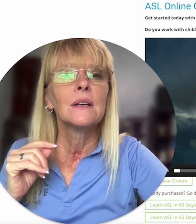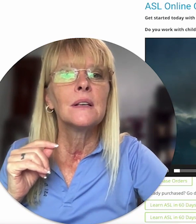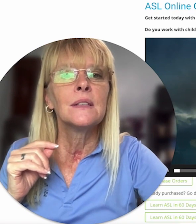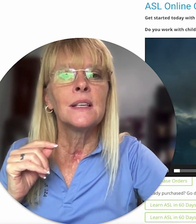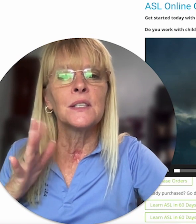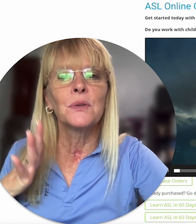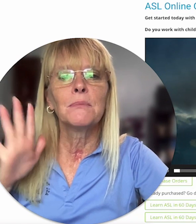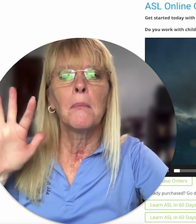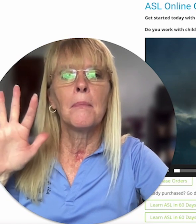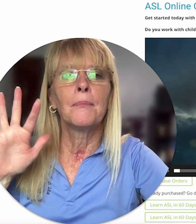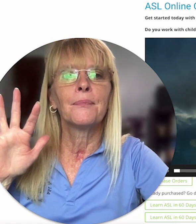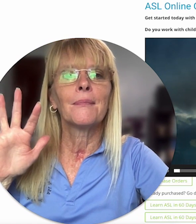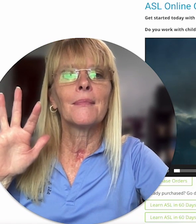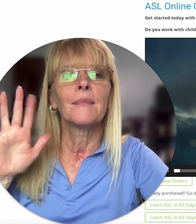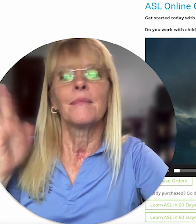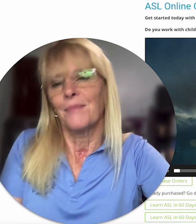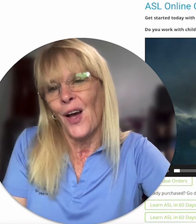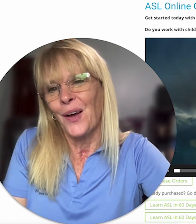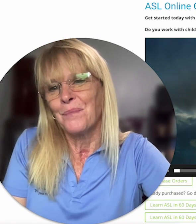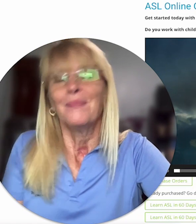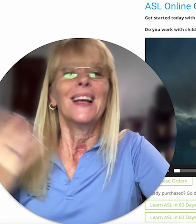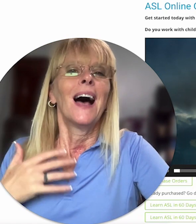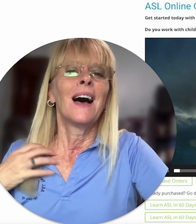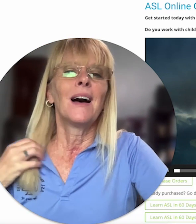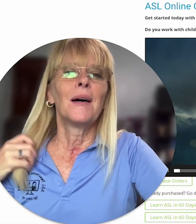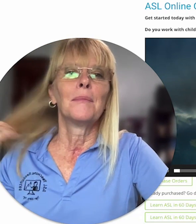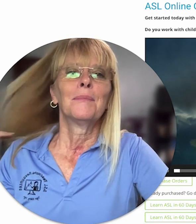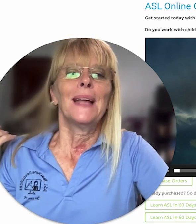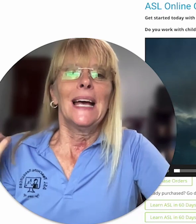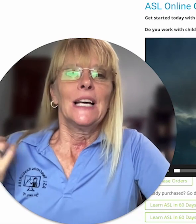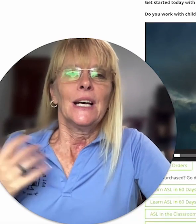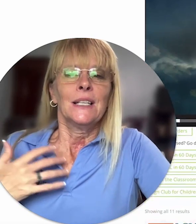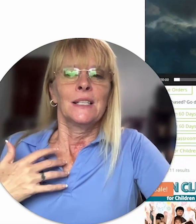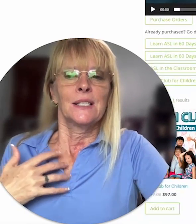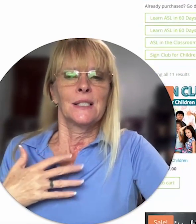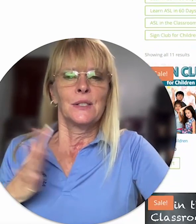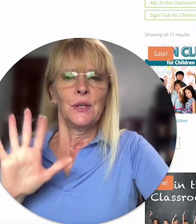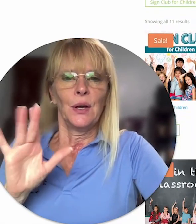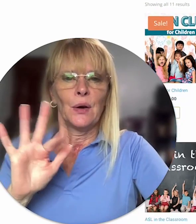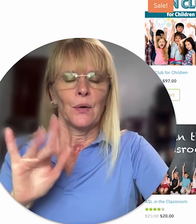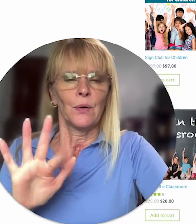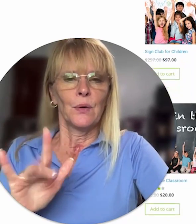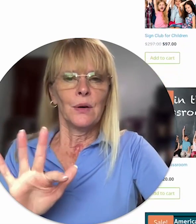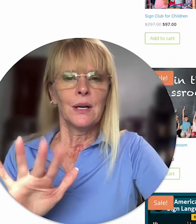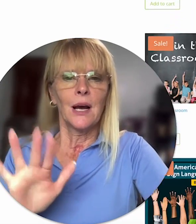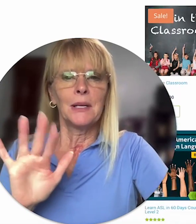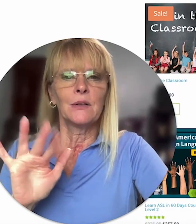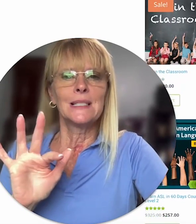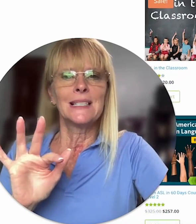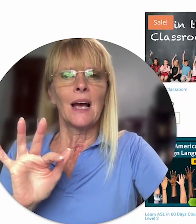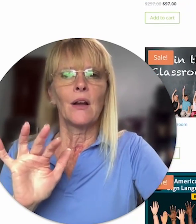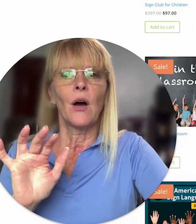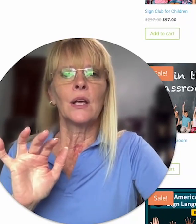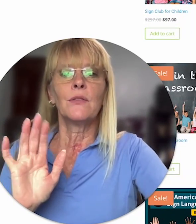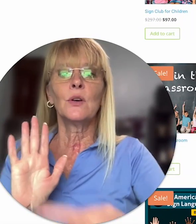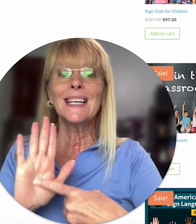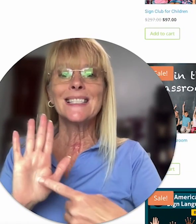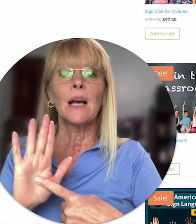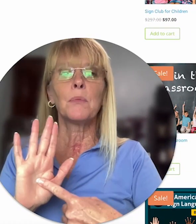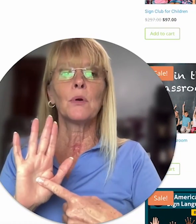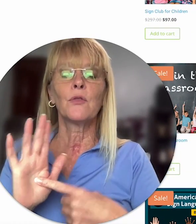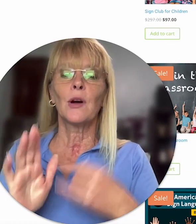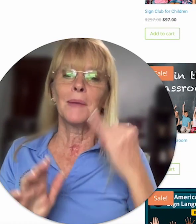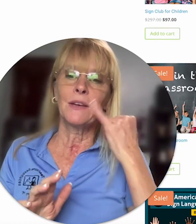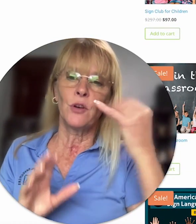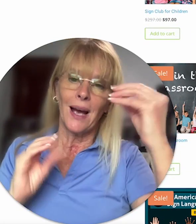see this one okay um so coming on down i'll give you an